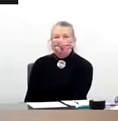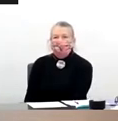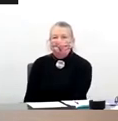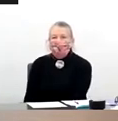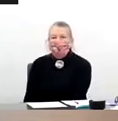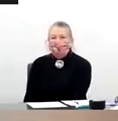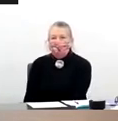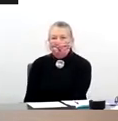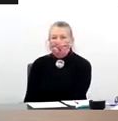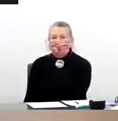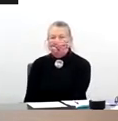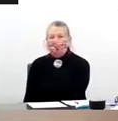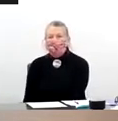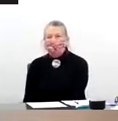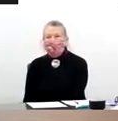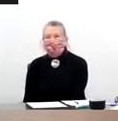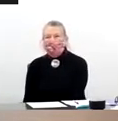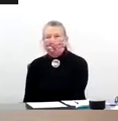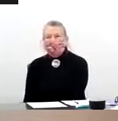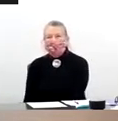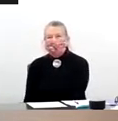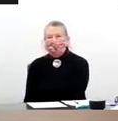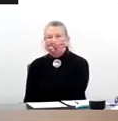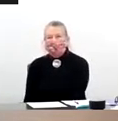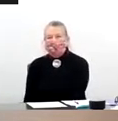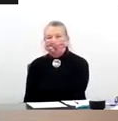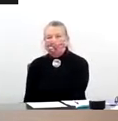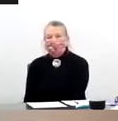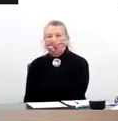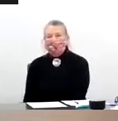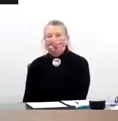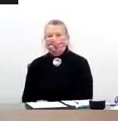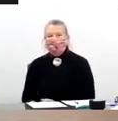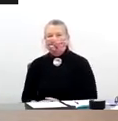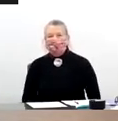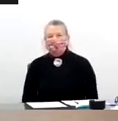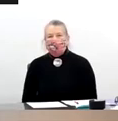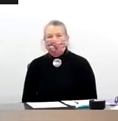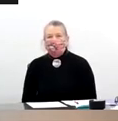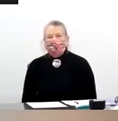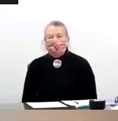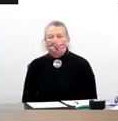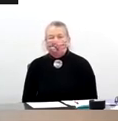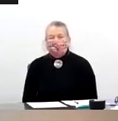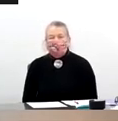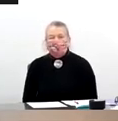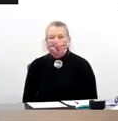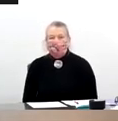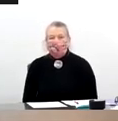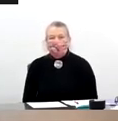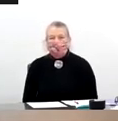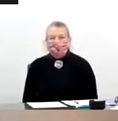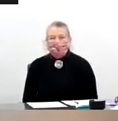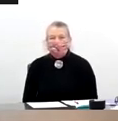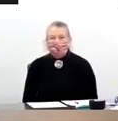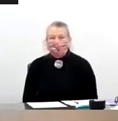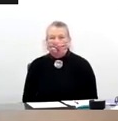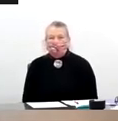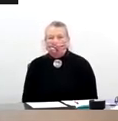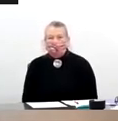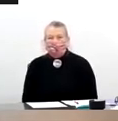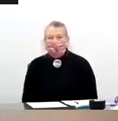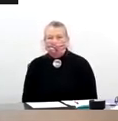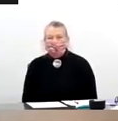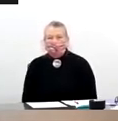So as the virus started to spread in February, Congress